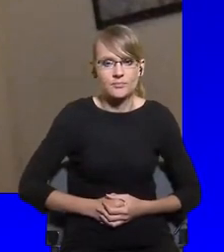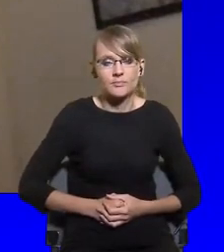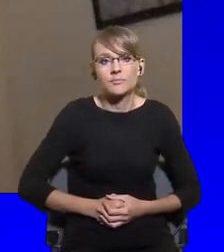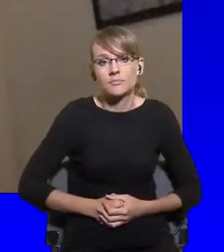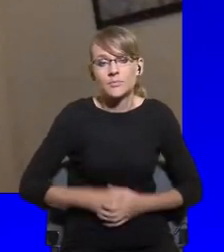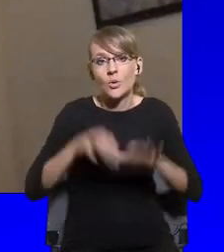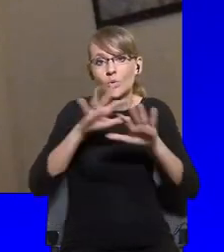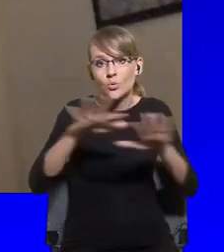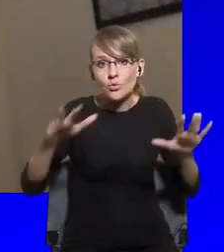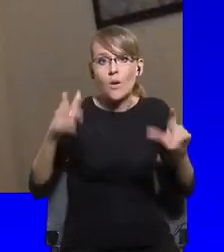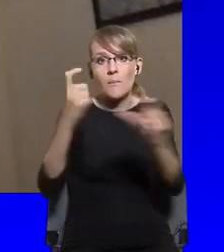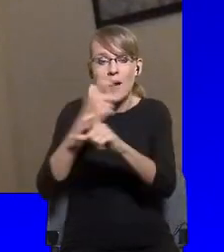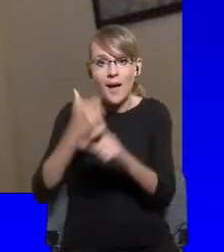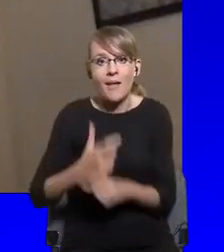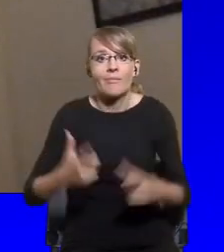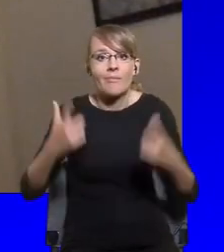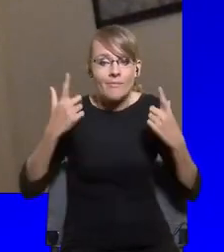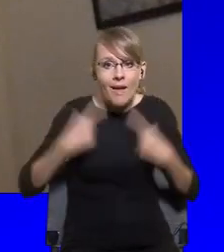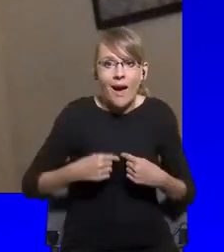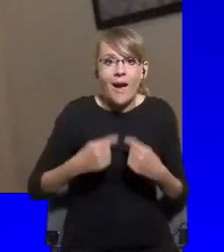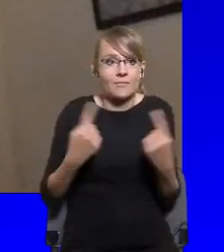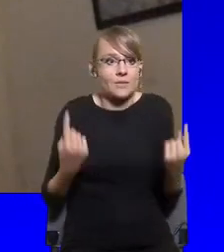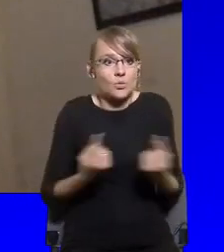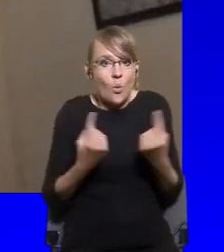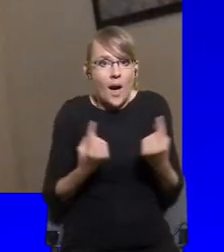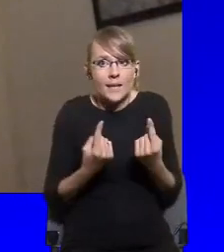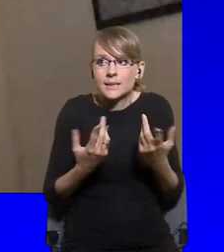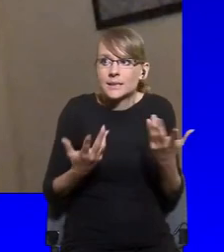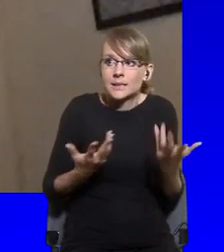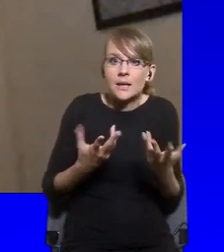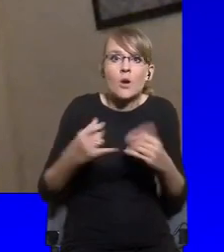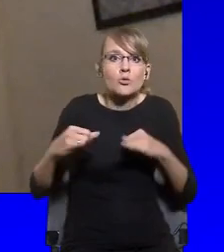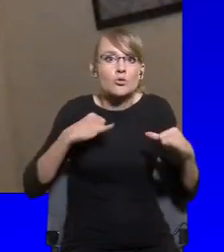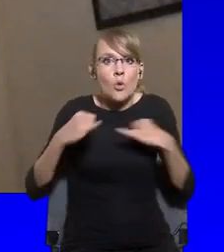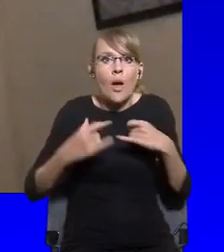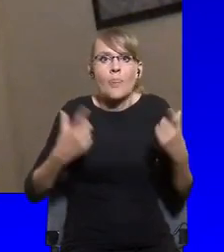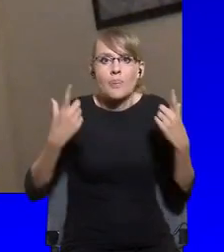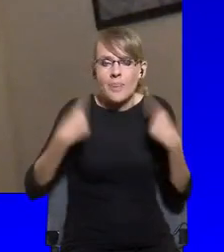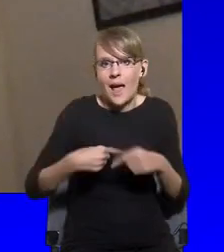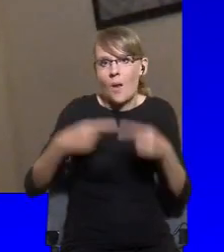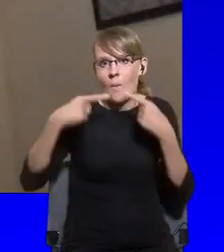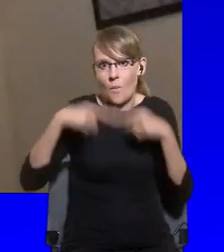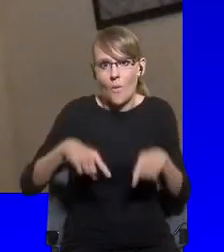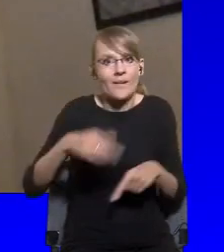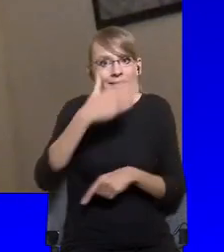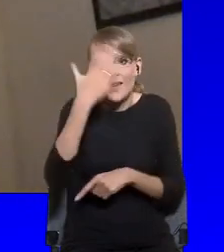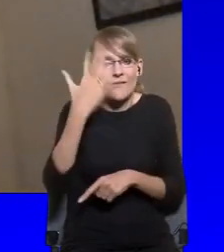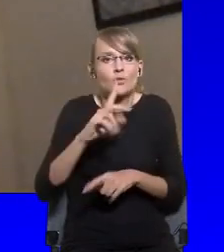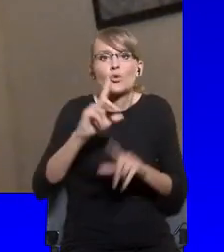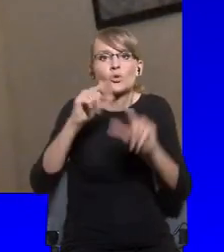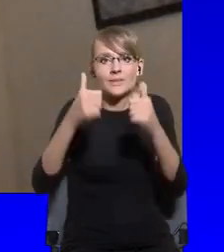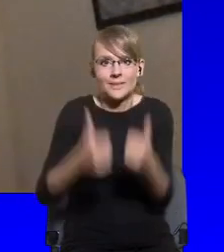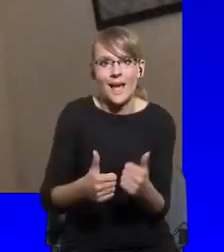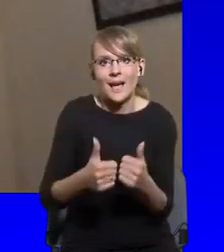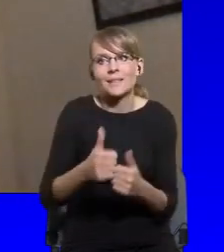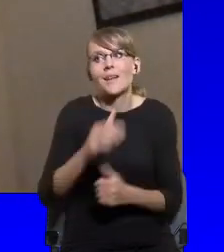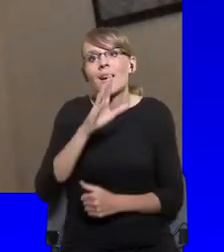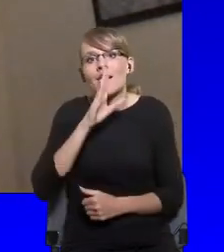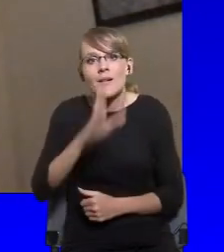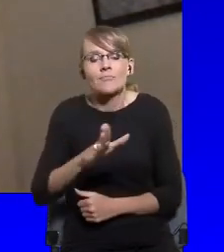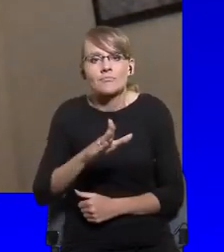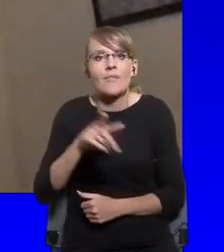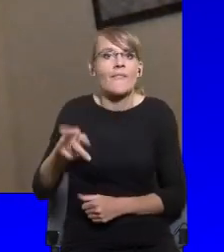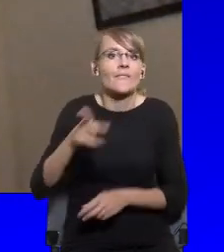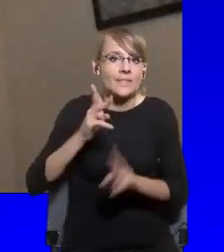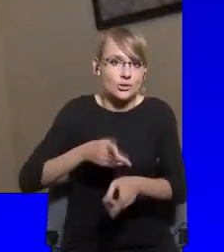You know, in the US, who knows what's going to happen in November, but it's certainly true that the comparison